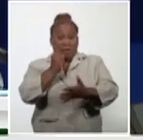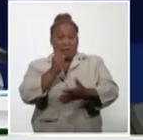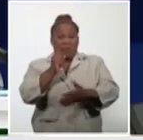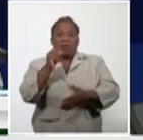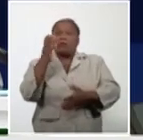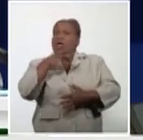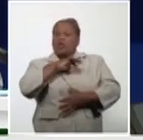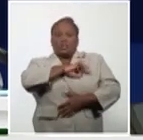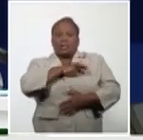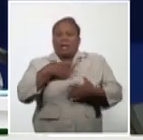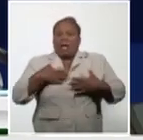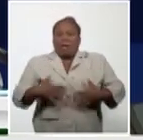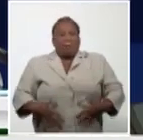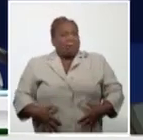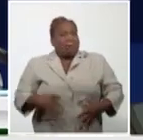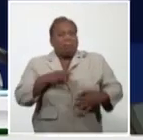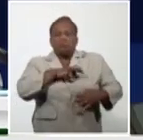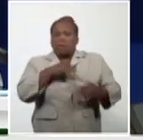symptoms of the disease.